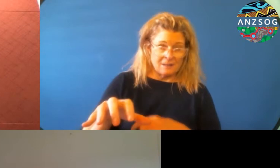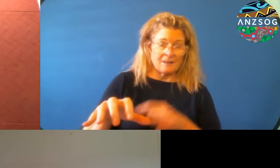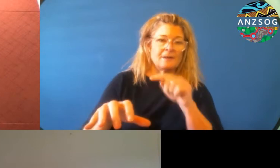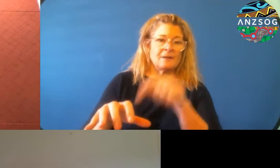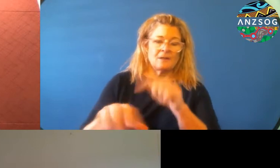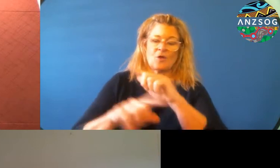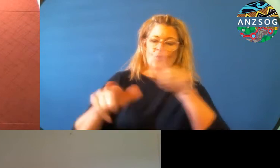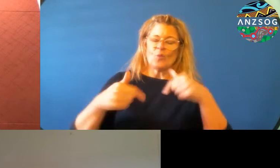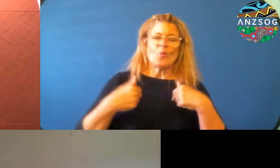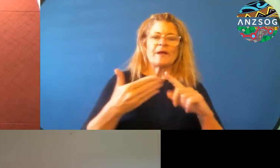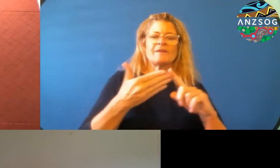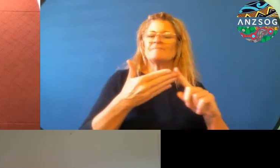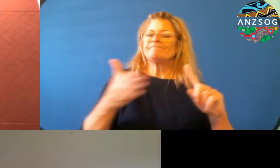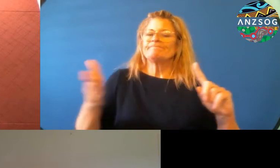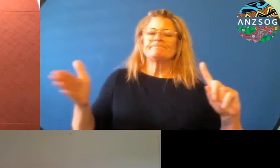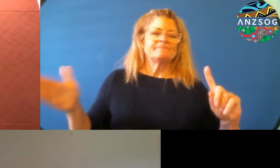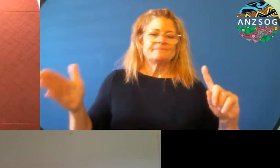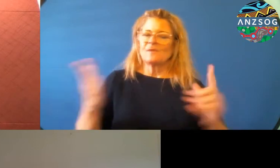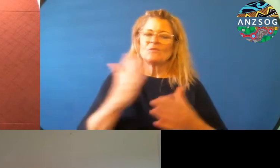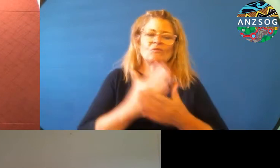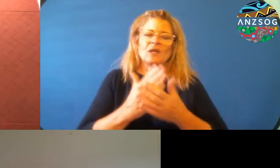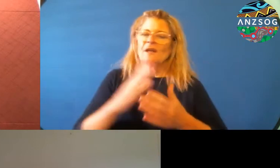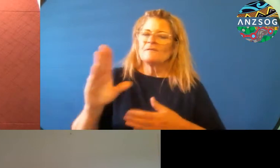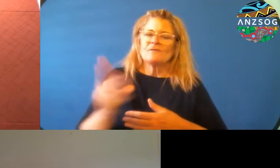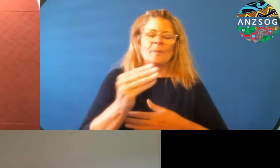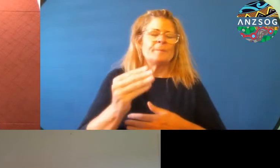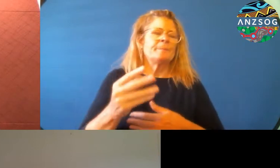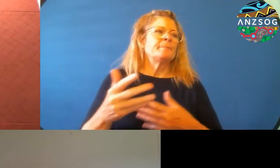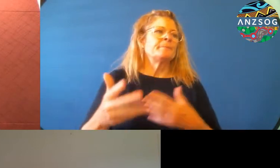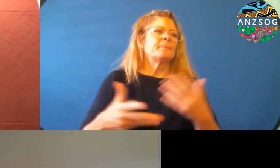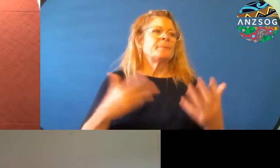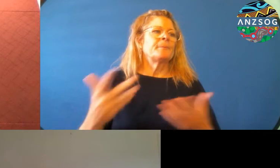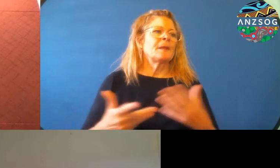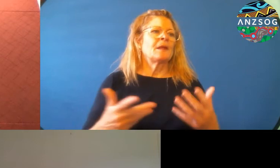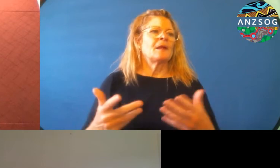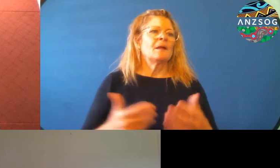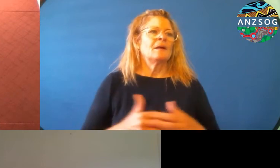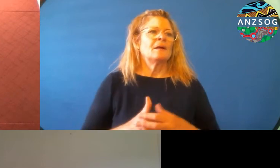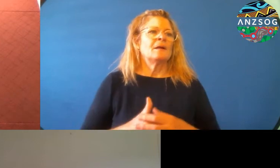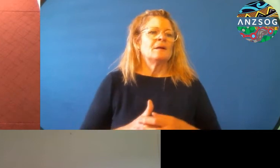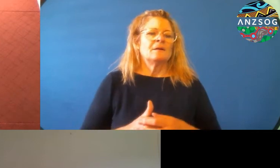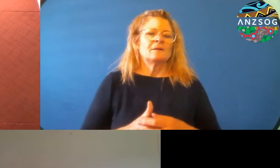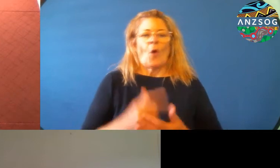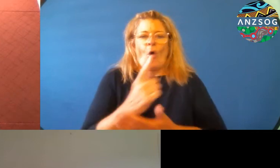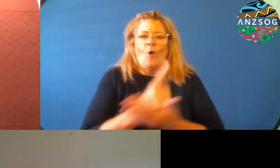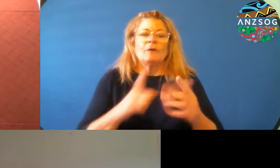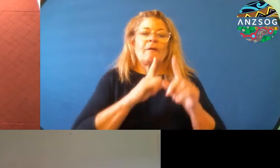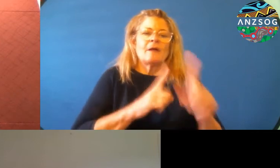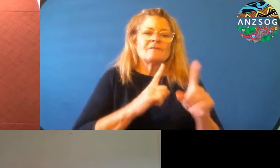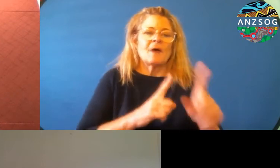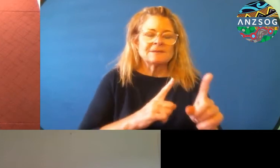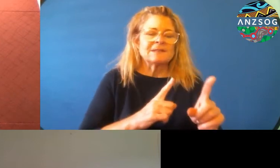we've moved away considerably from being advisors to crown,